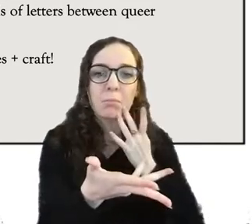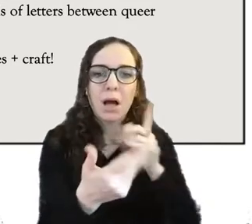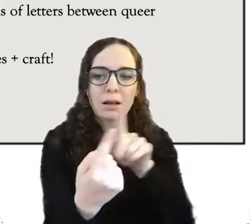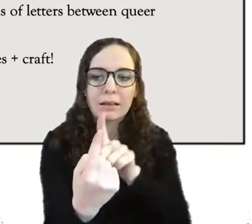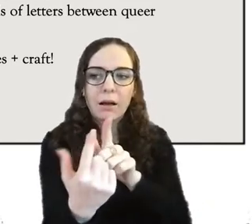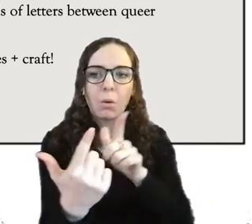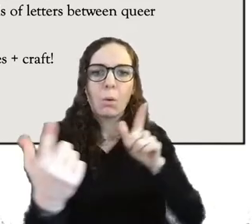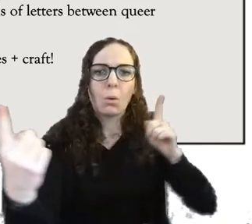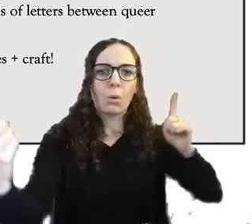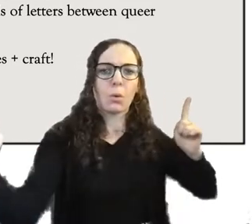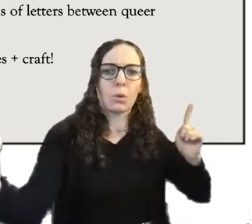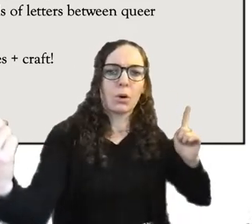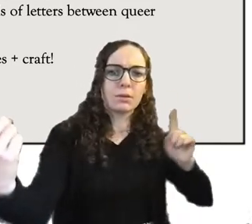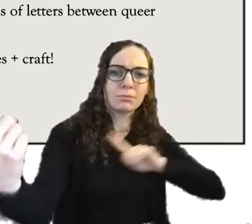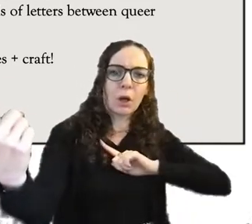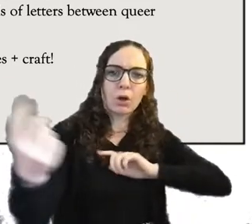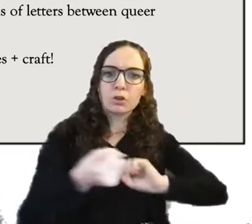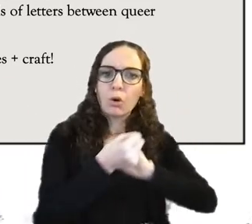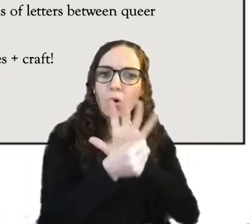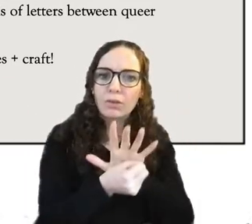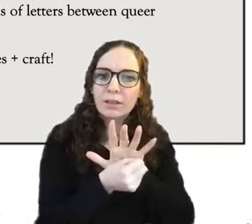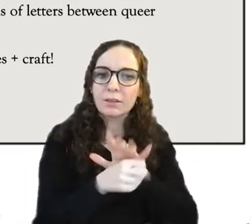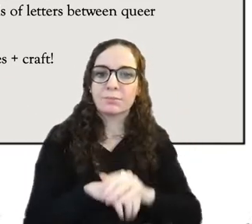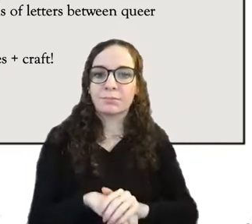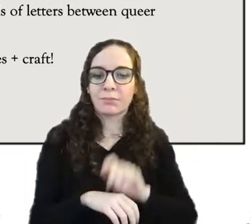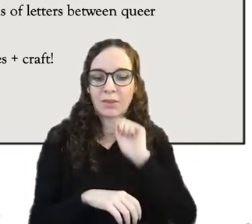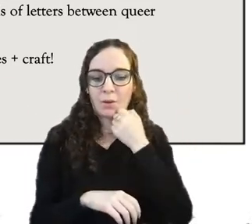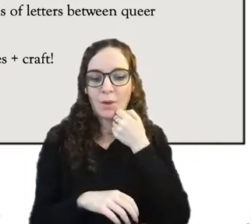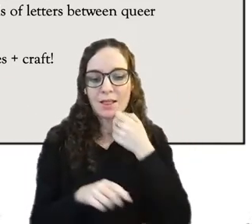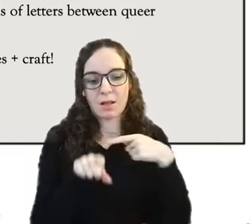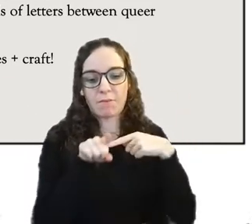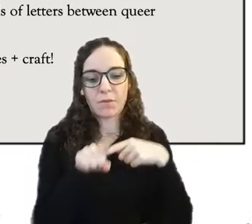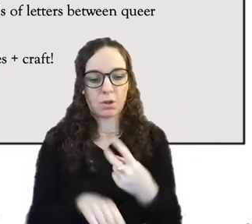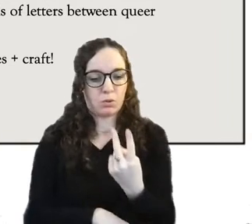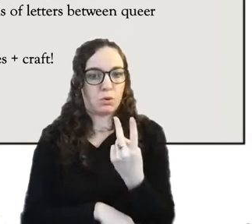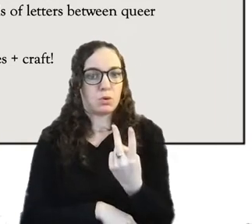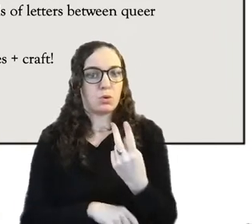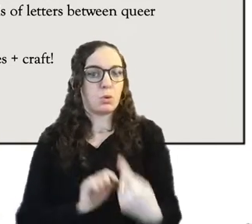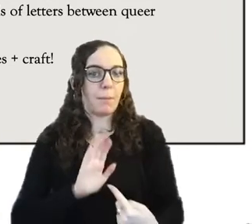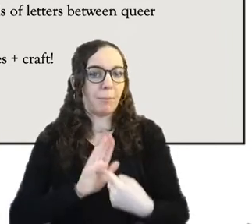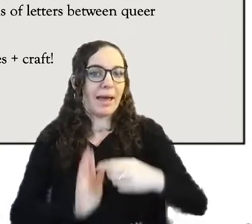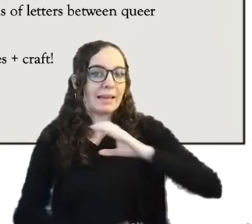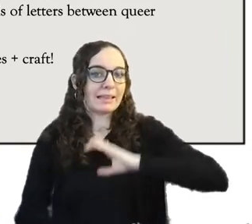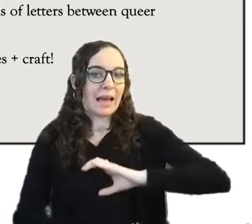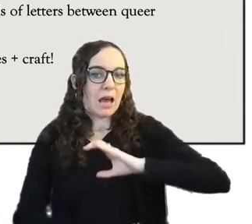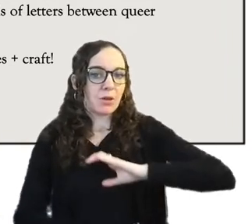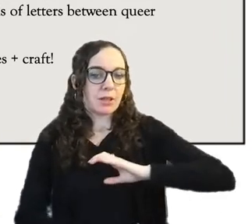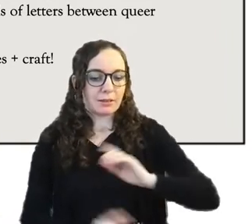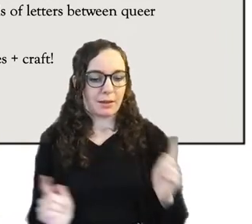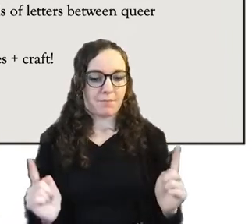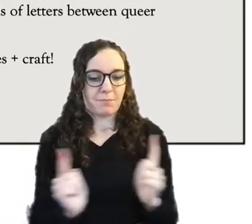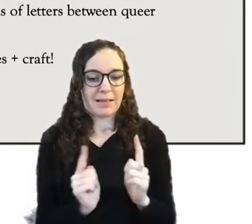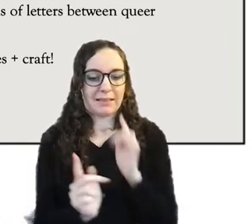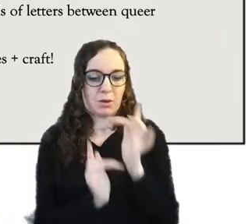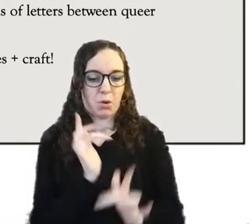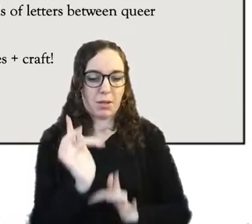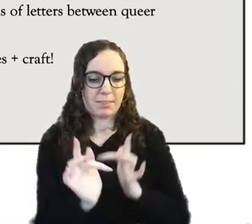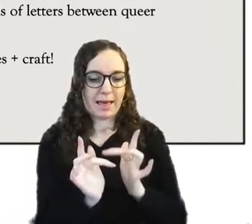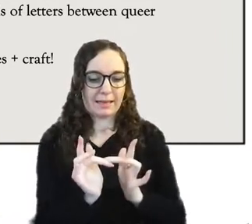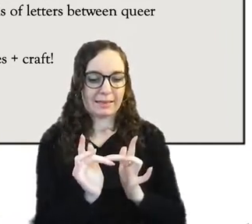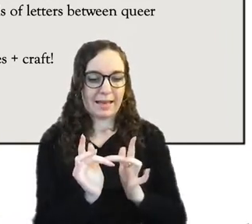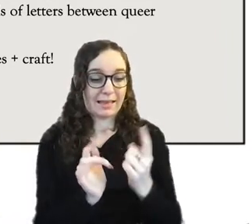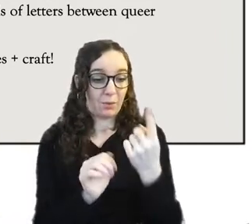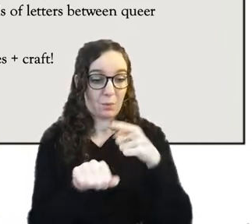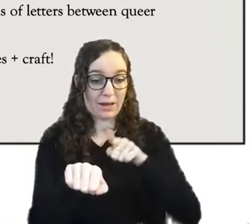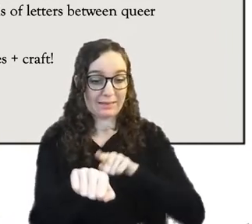the two main characters first meeting online and then keeping in touch through the span of a year and